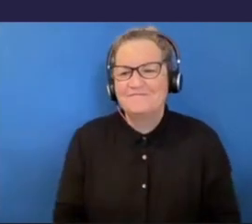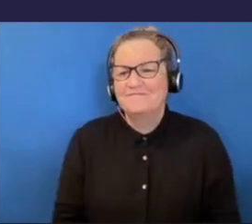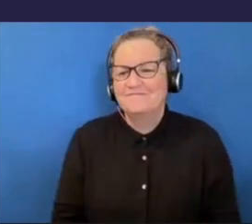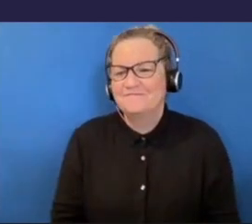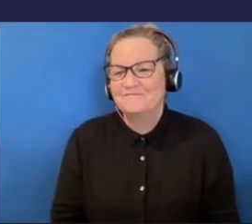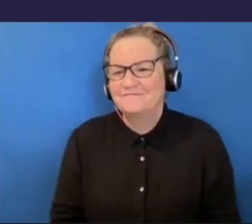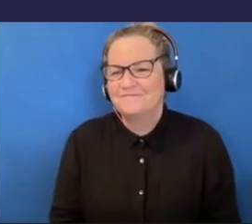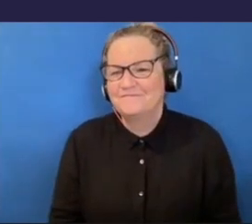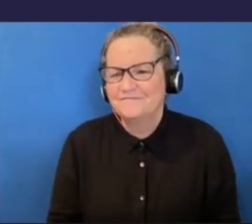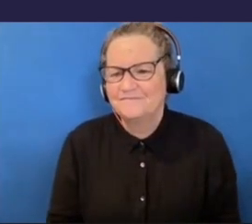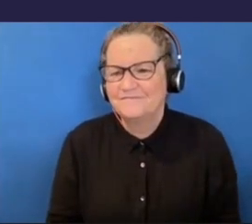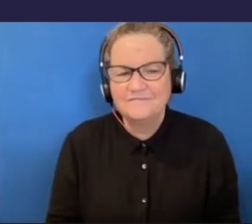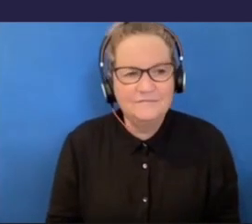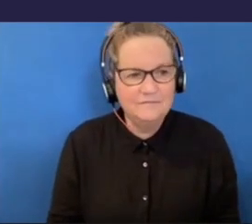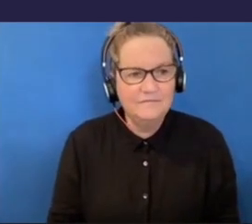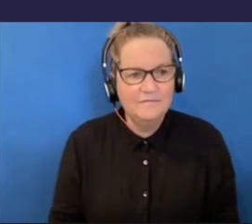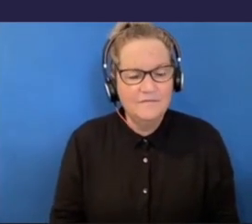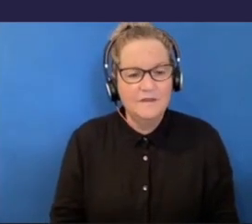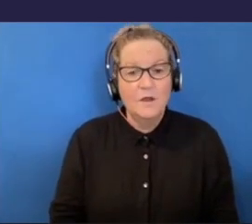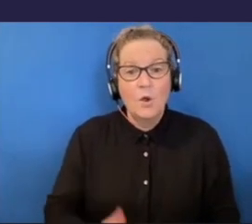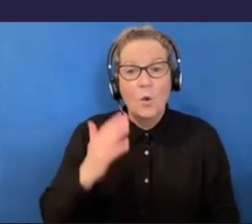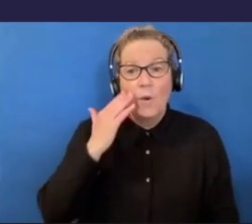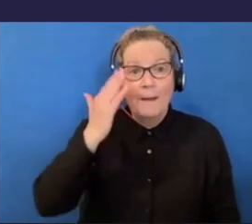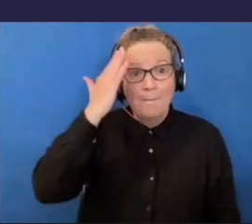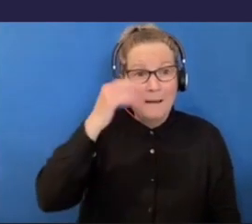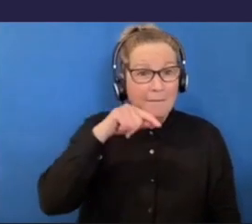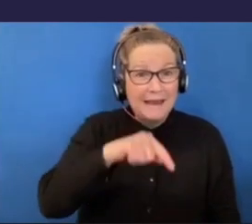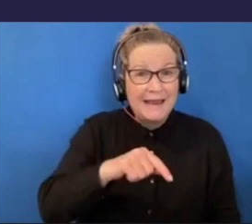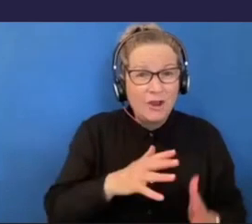When she stays too long I tell mum to go home.